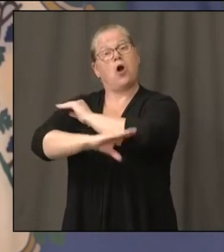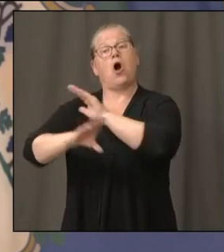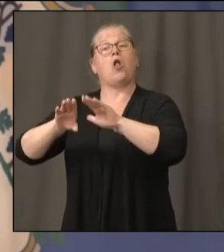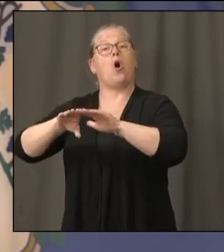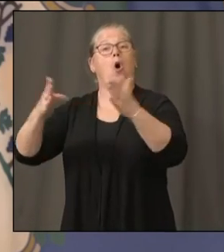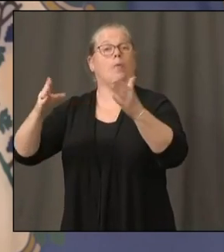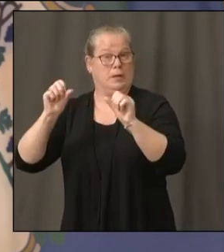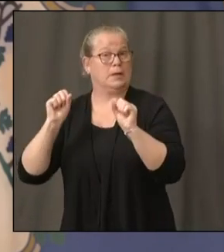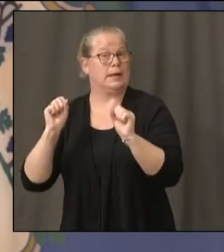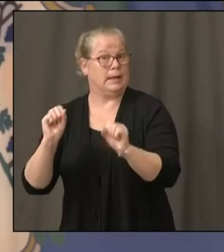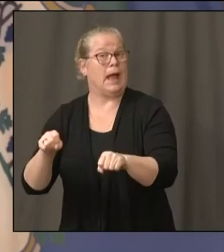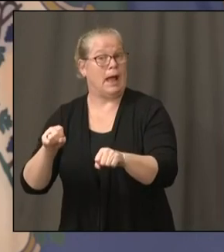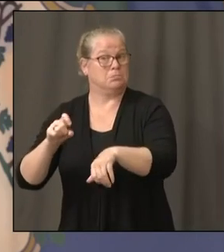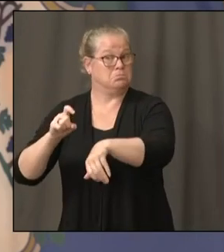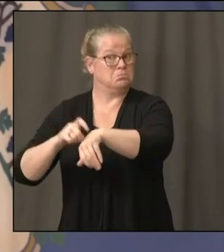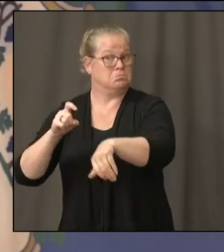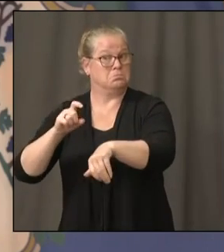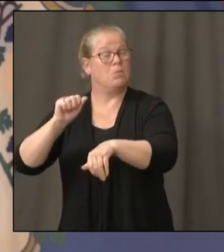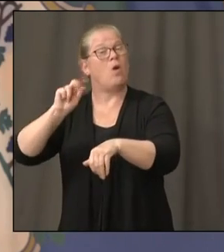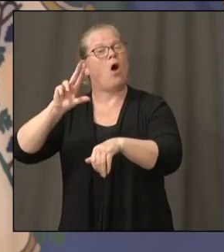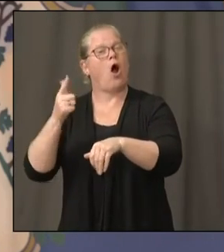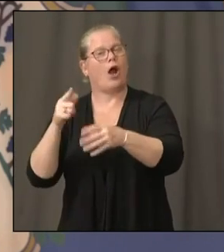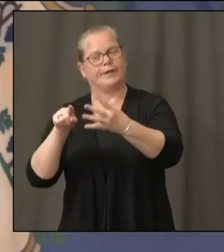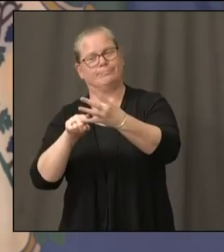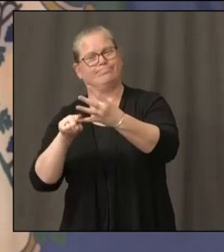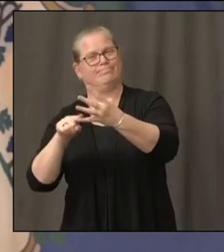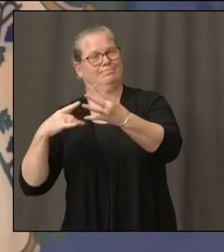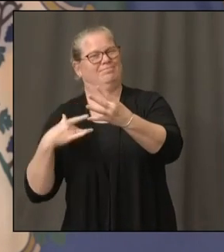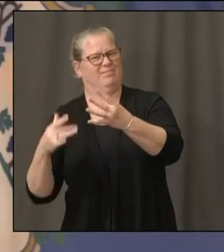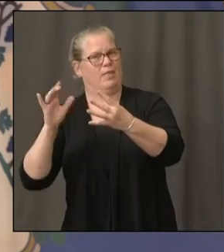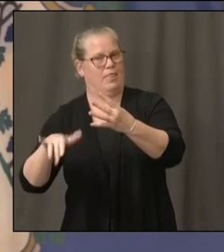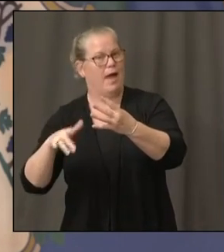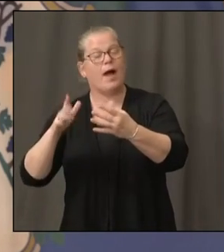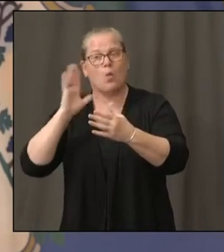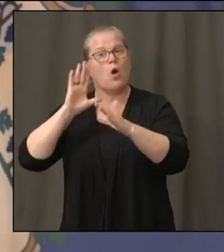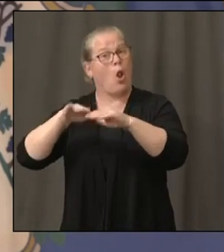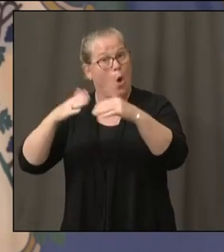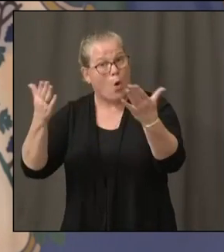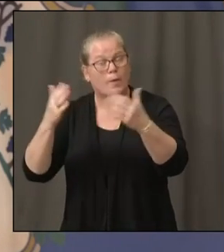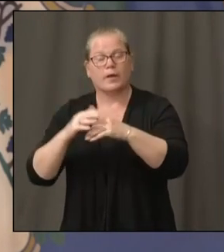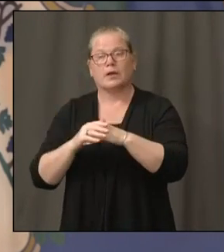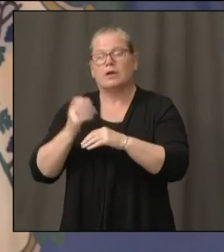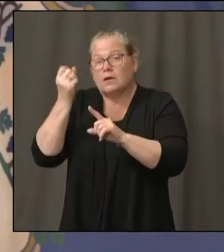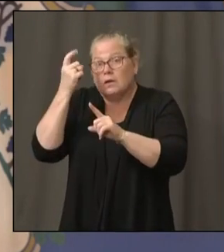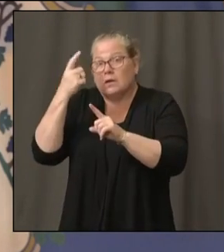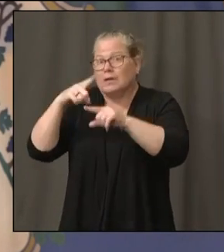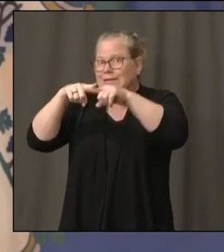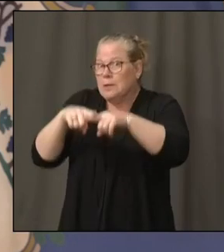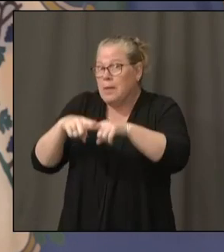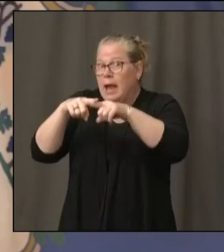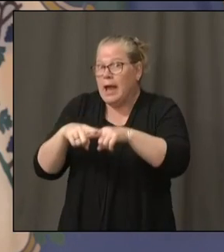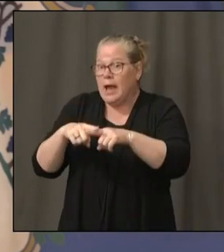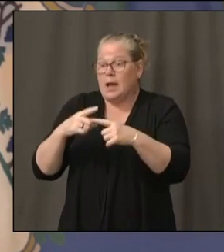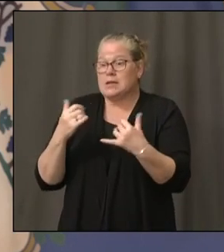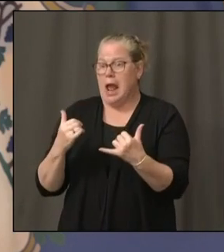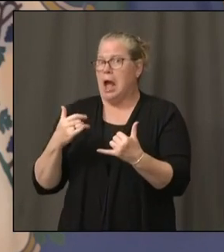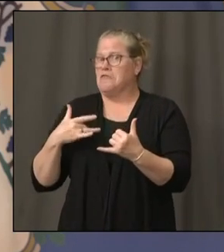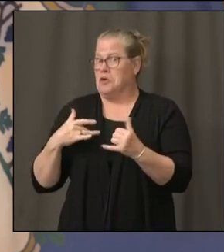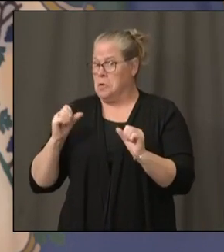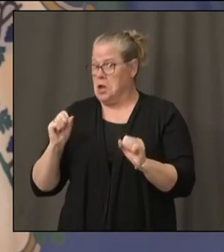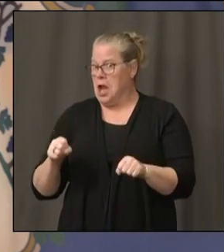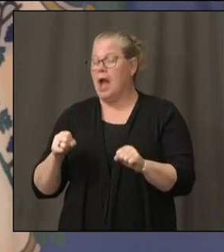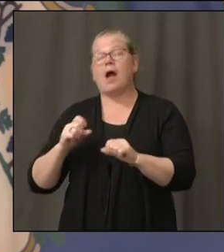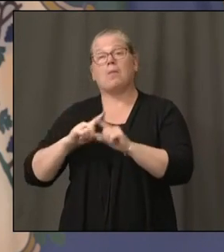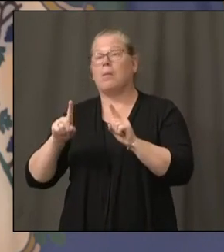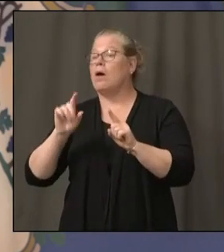that don't feel comfortable, have been able to learn at home. But obviously, that's going to be subject to where we are a month from now. And that's why Fran